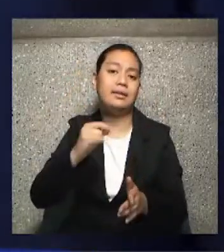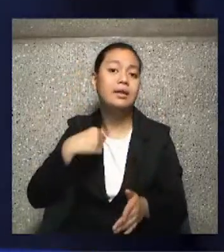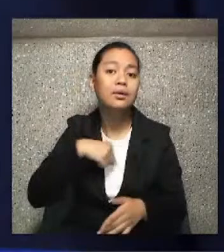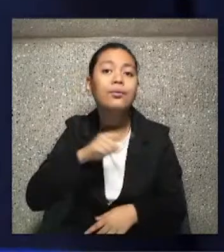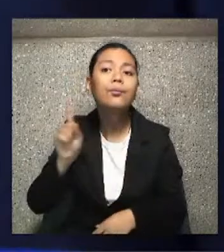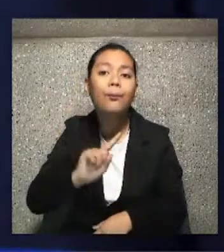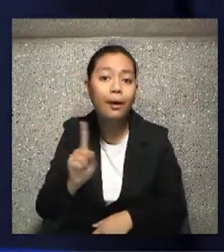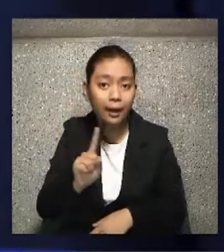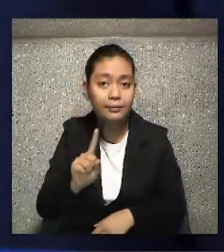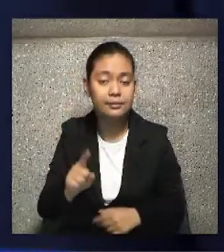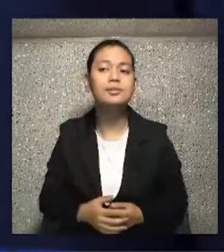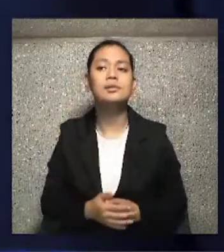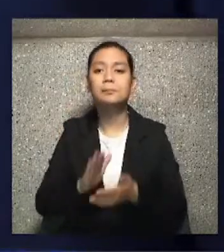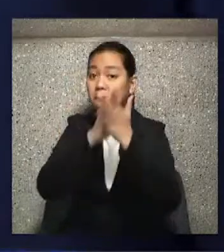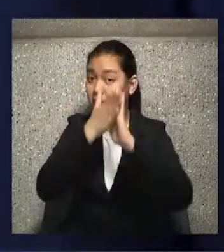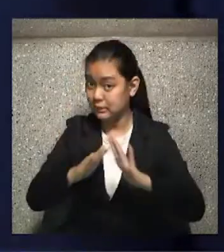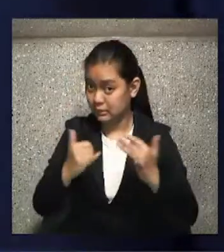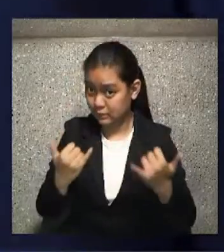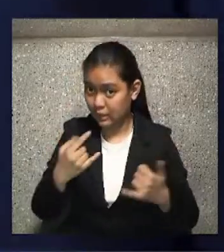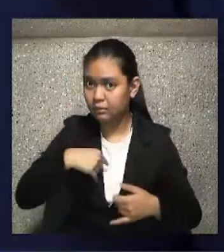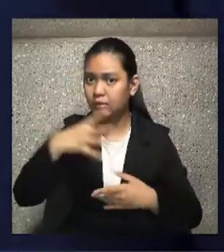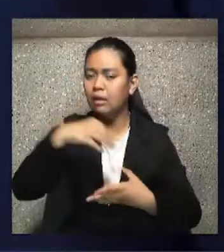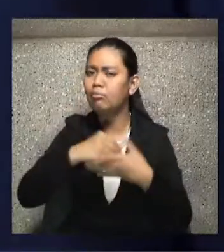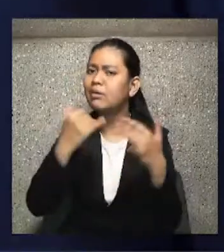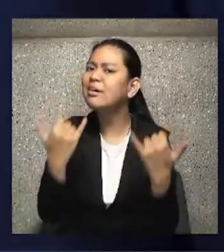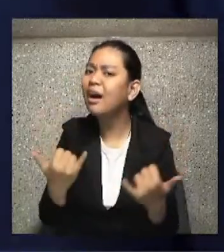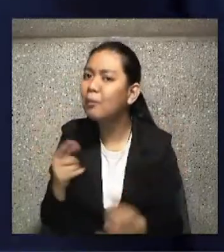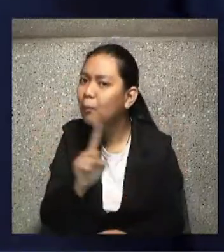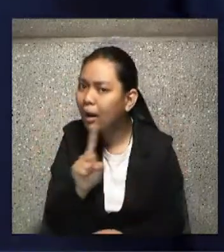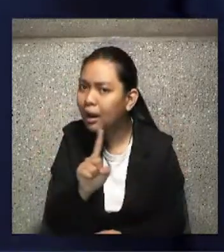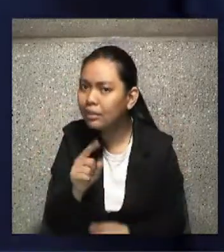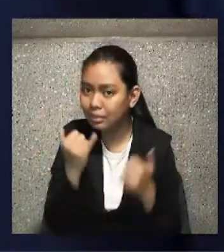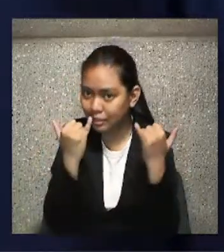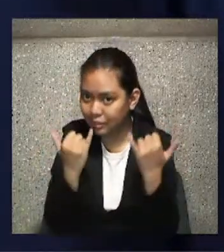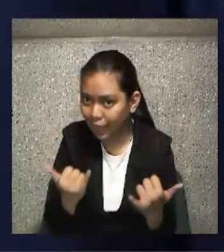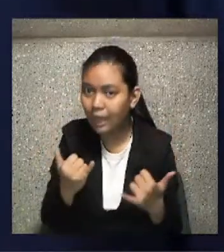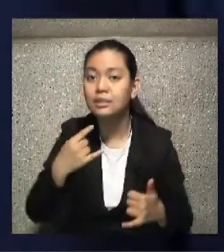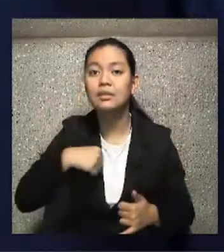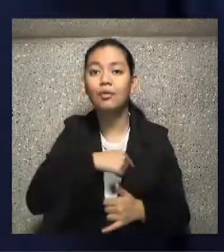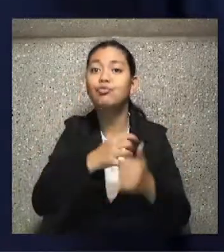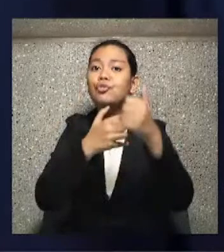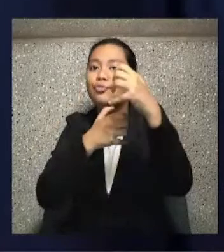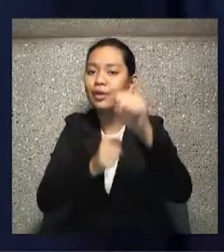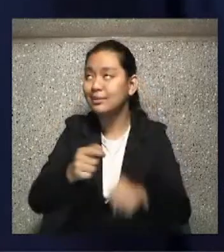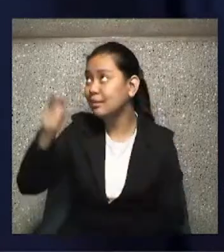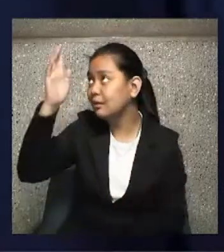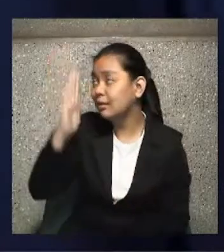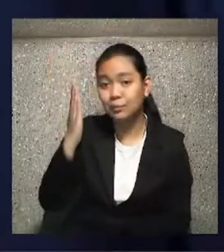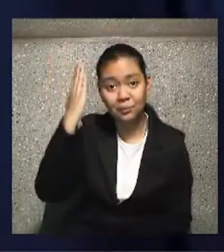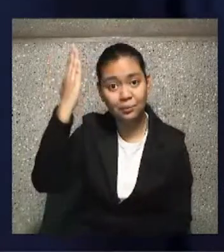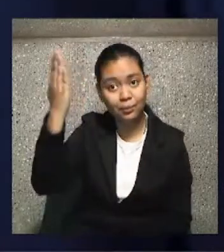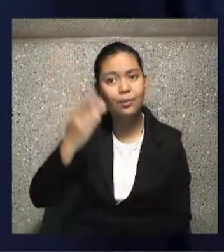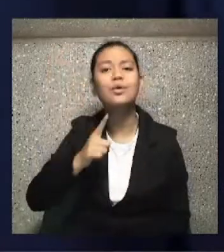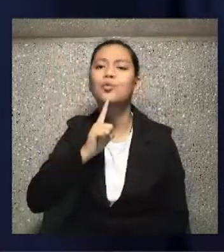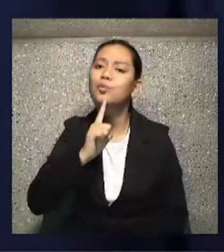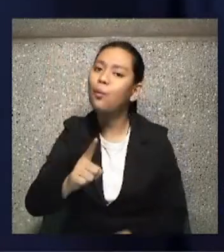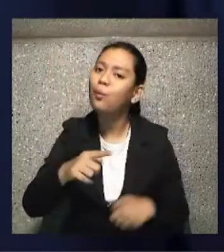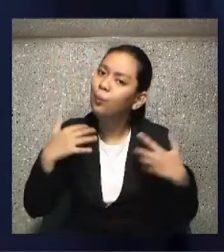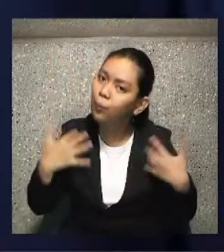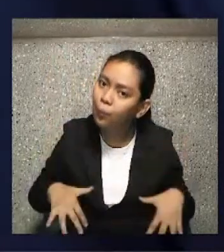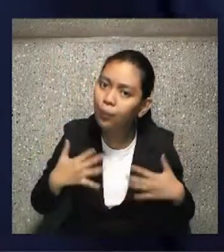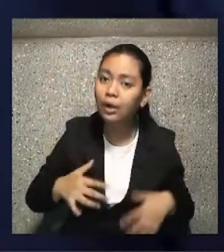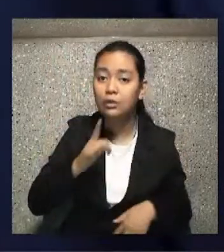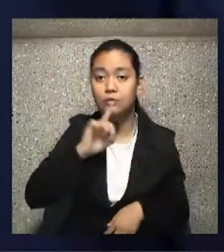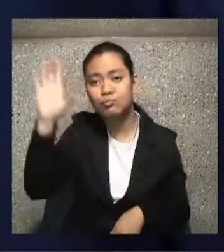to be with Him in the moment. And trusting that if you sincerely are seeking His